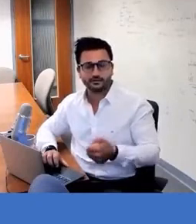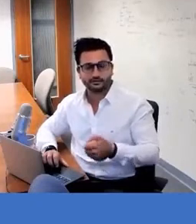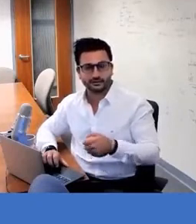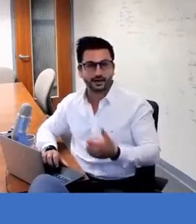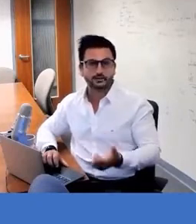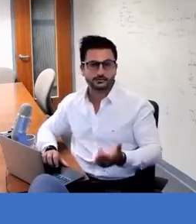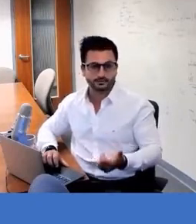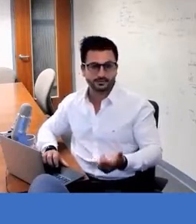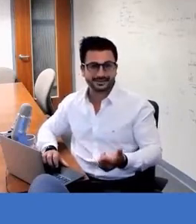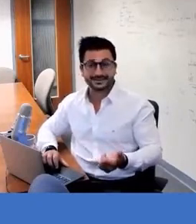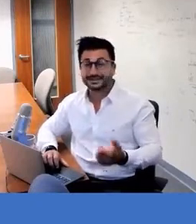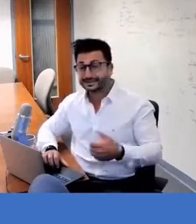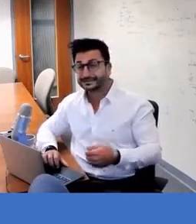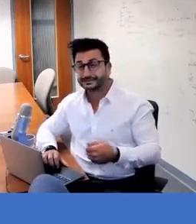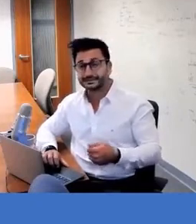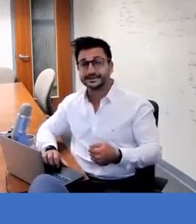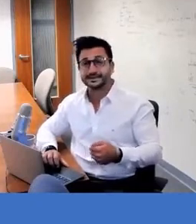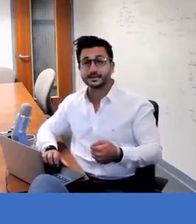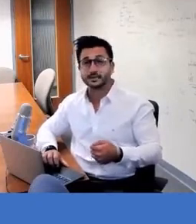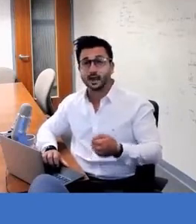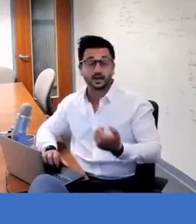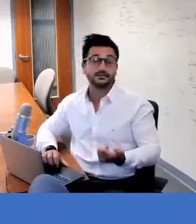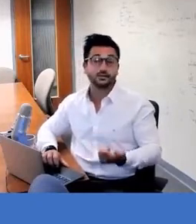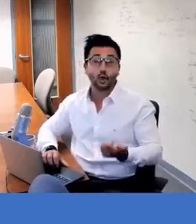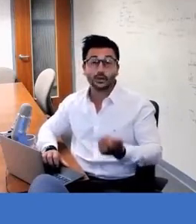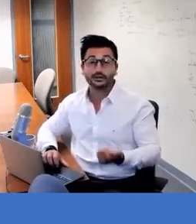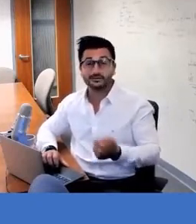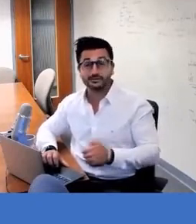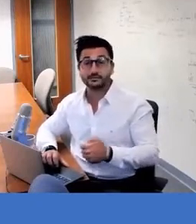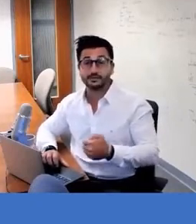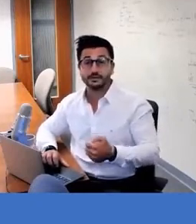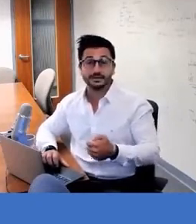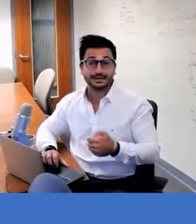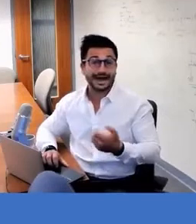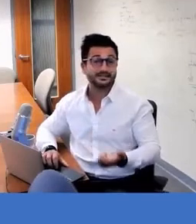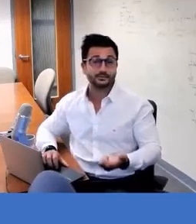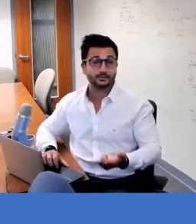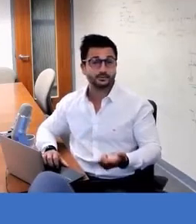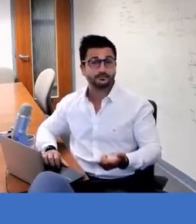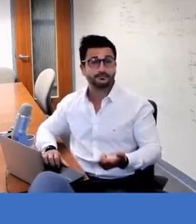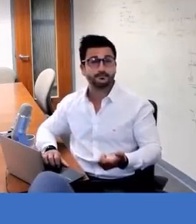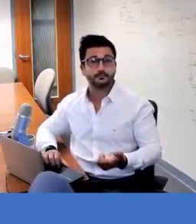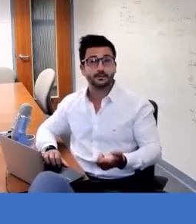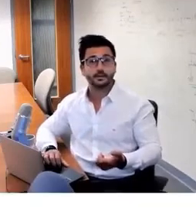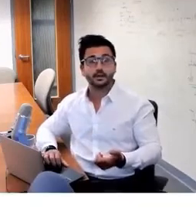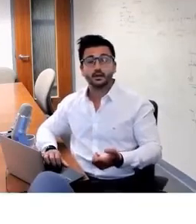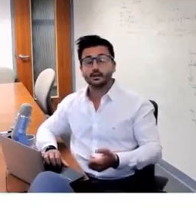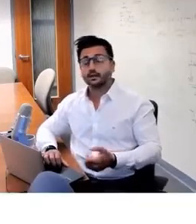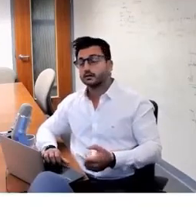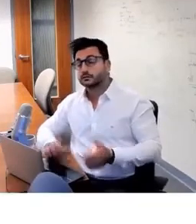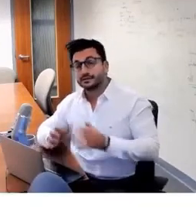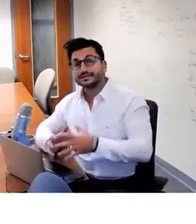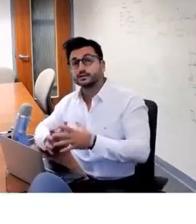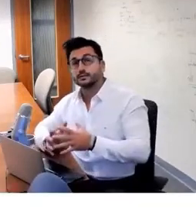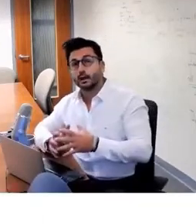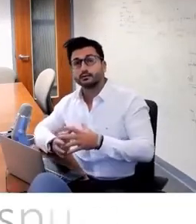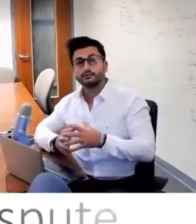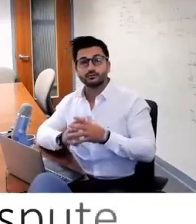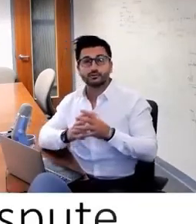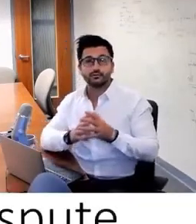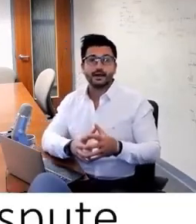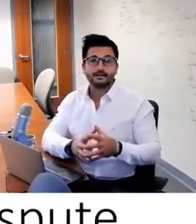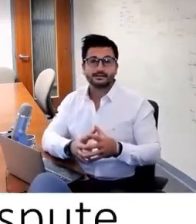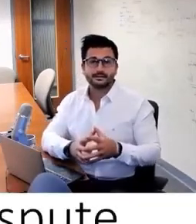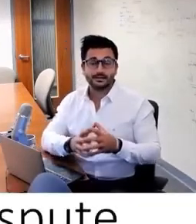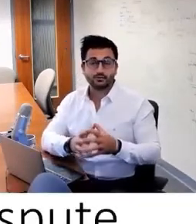intelligence algorithms, legal data constitute only the tip of the iceberg. So thanks to a